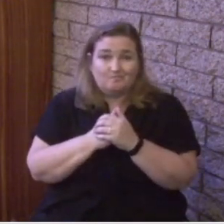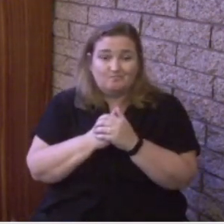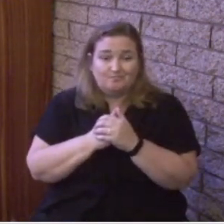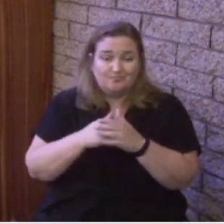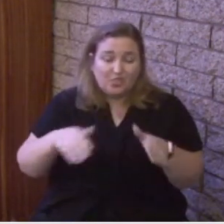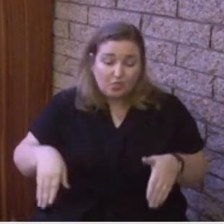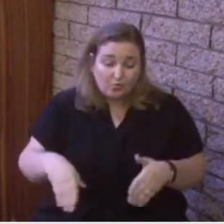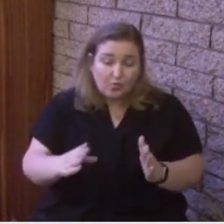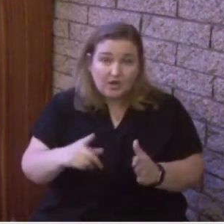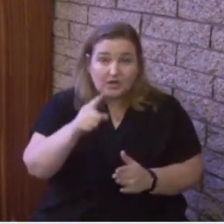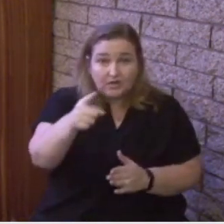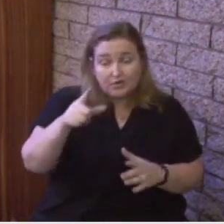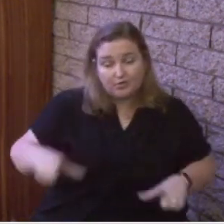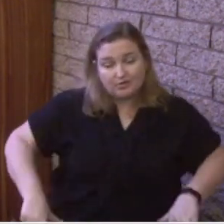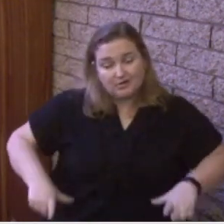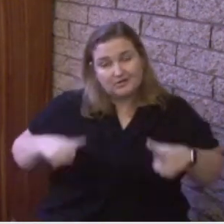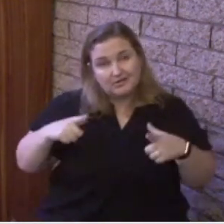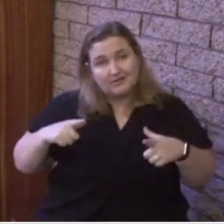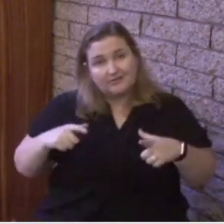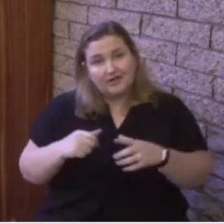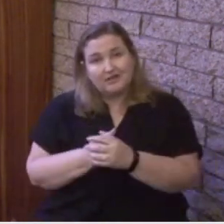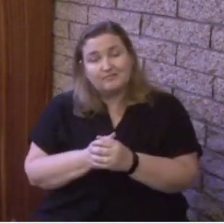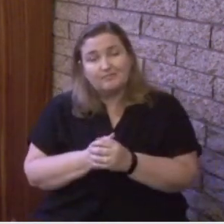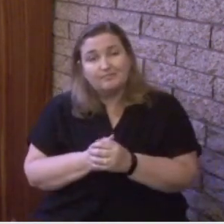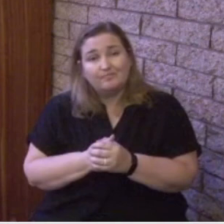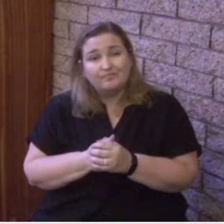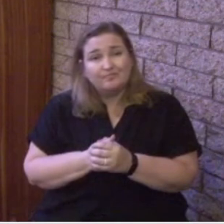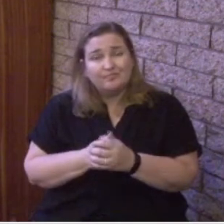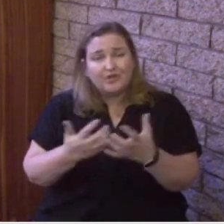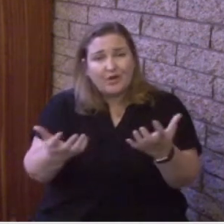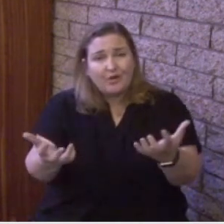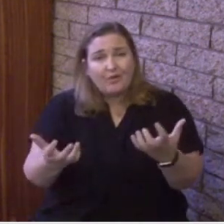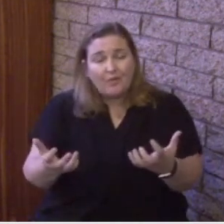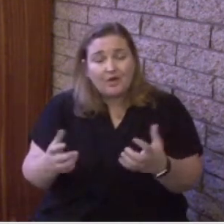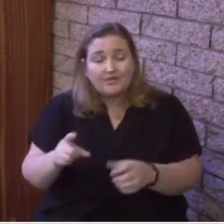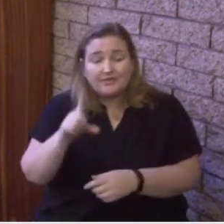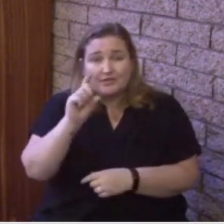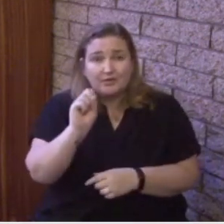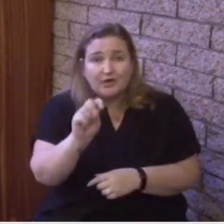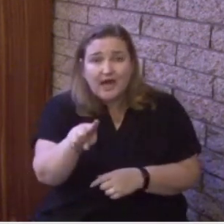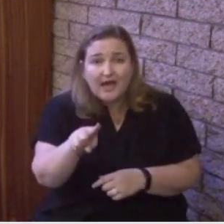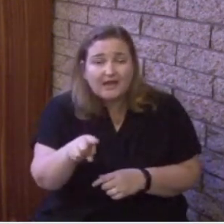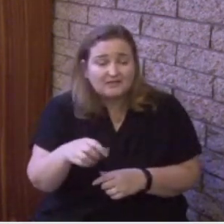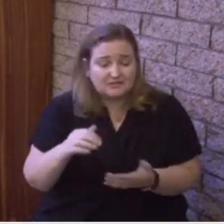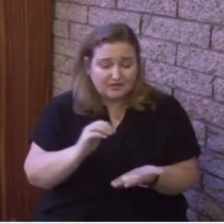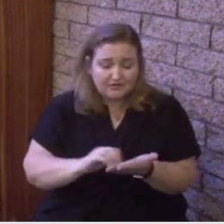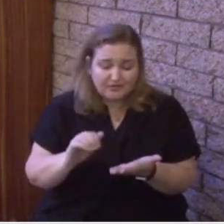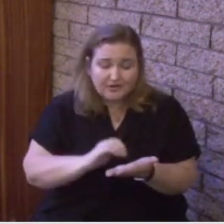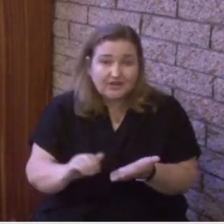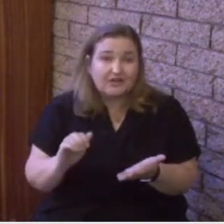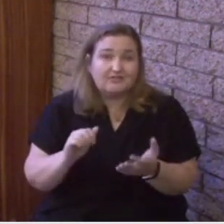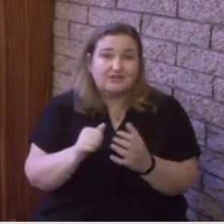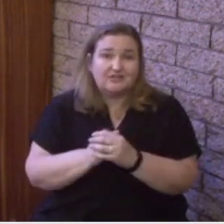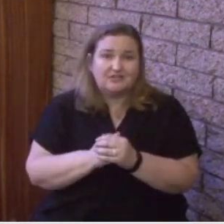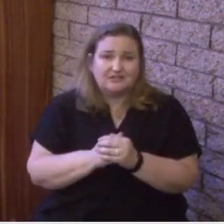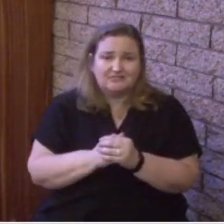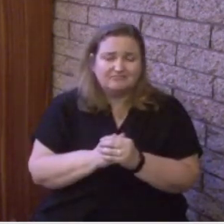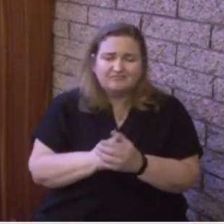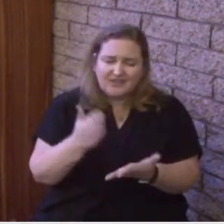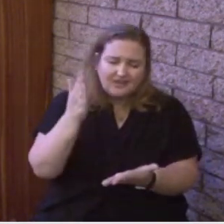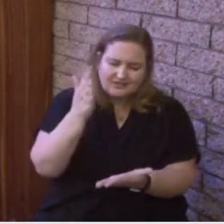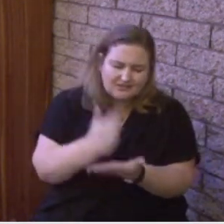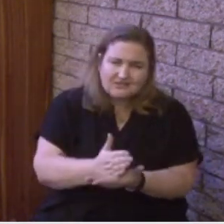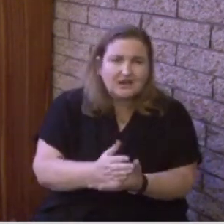Do you feel convicted to ask forgiveness for those sins and to put away those things? To